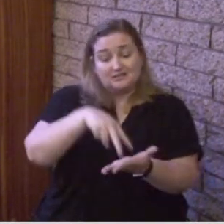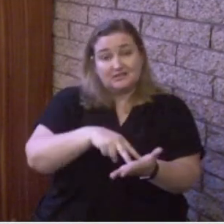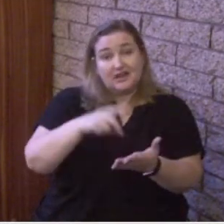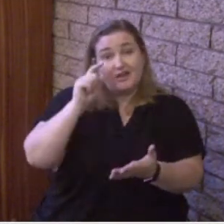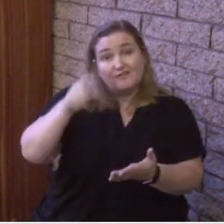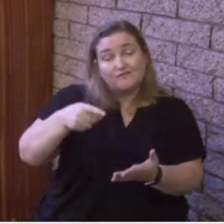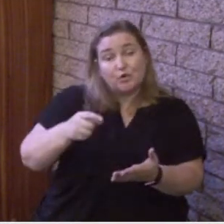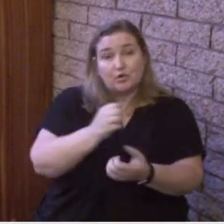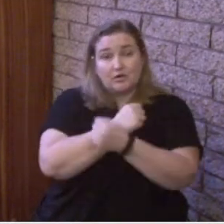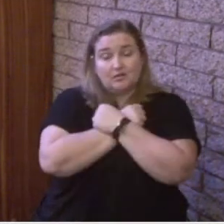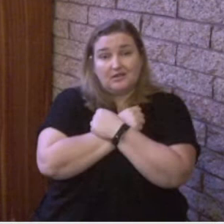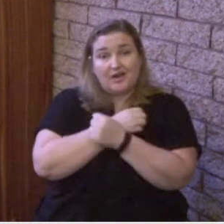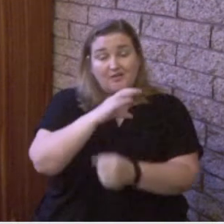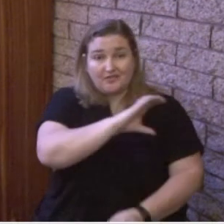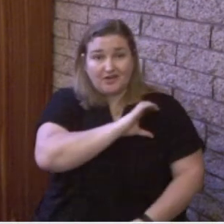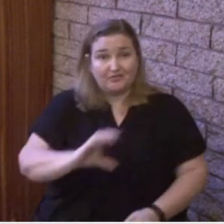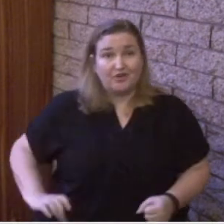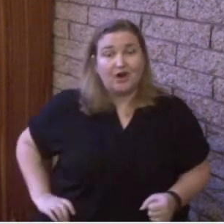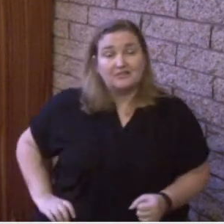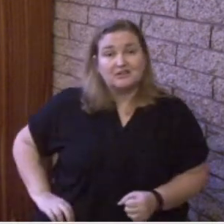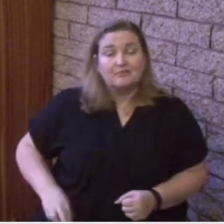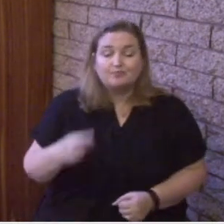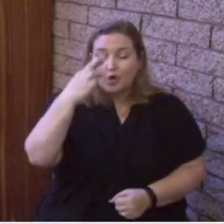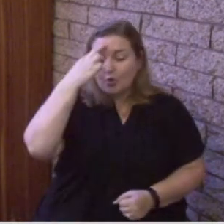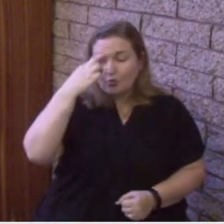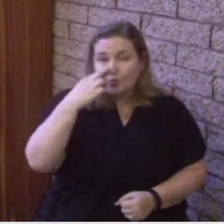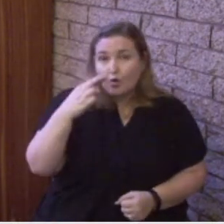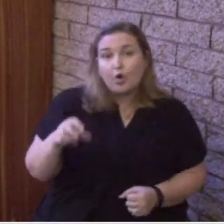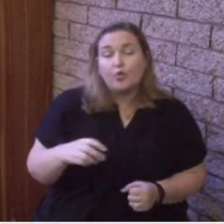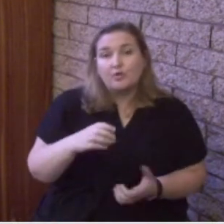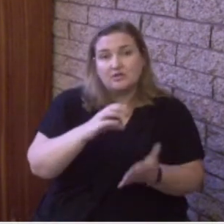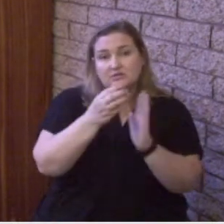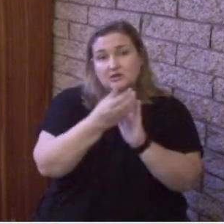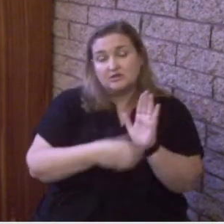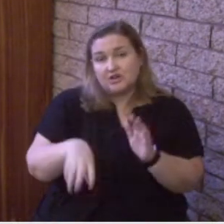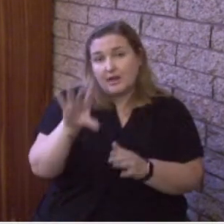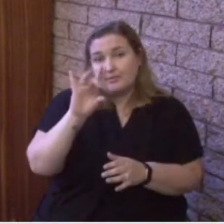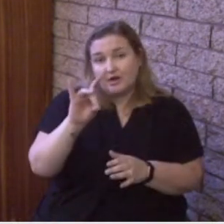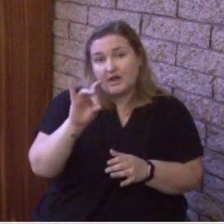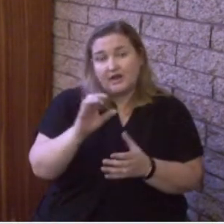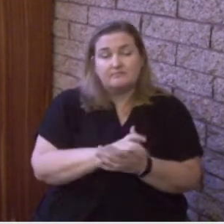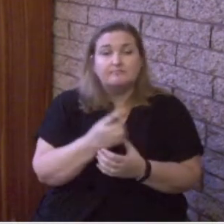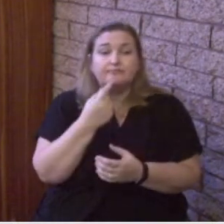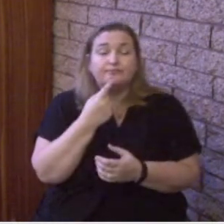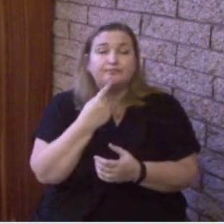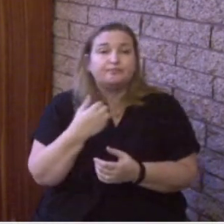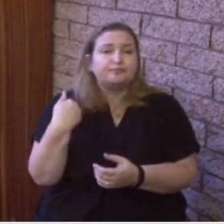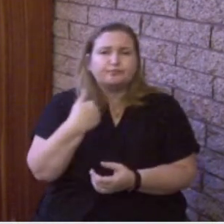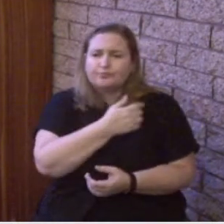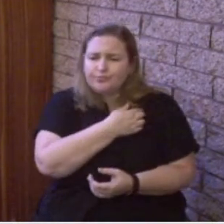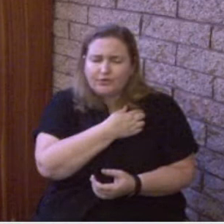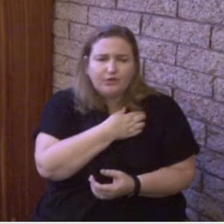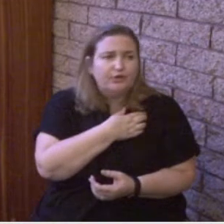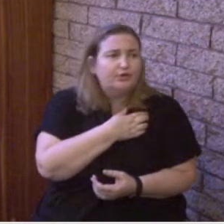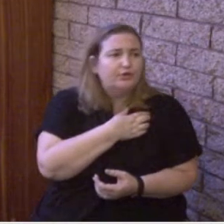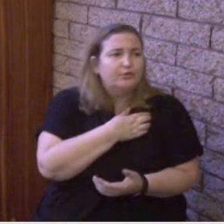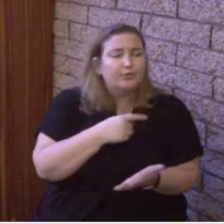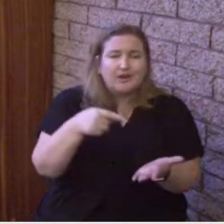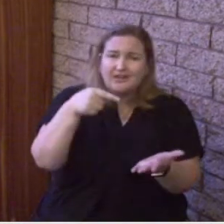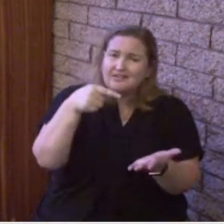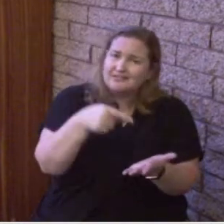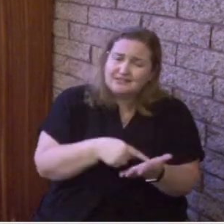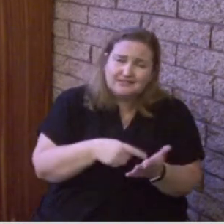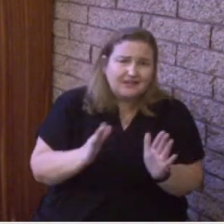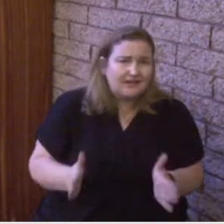Romans 8, 12 through 16 says, So then, brothers, we are debtors, not to the flesh, to live according to the